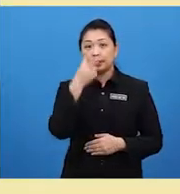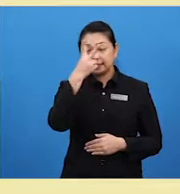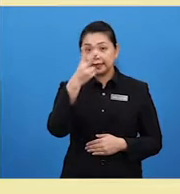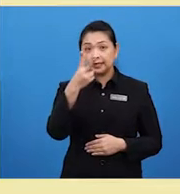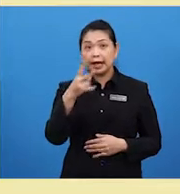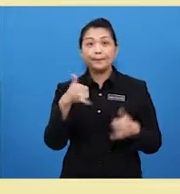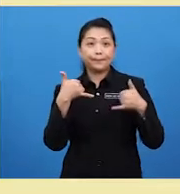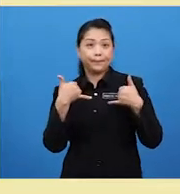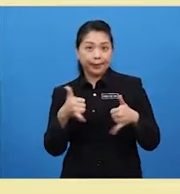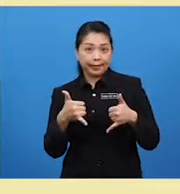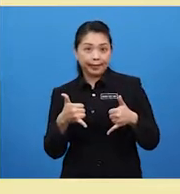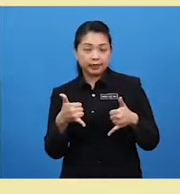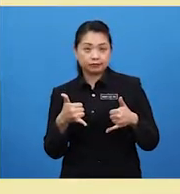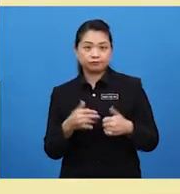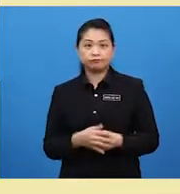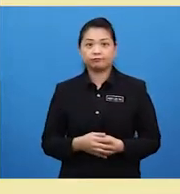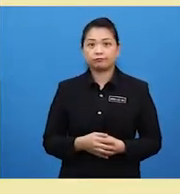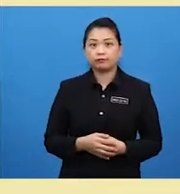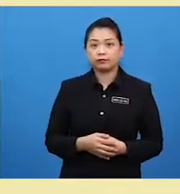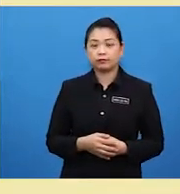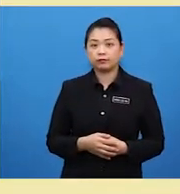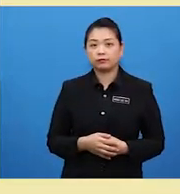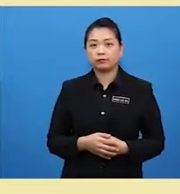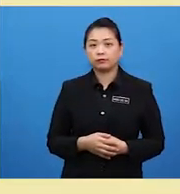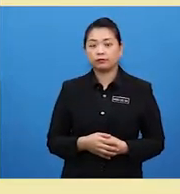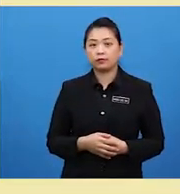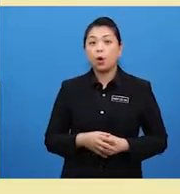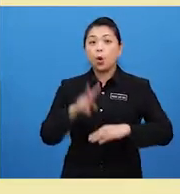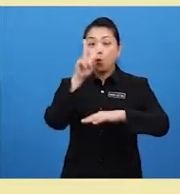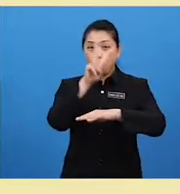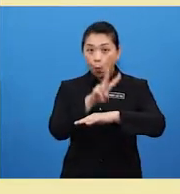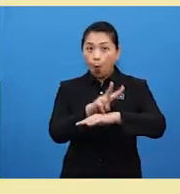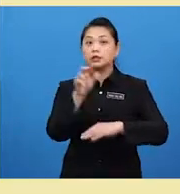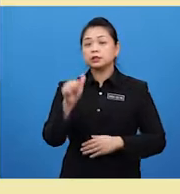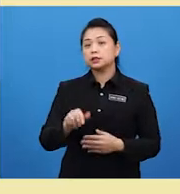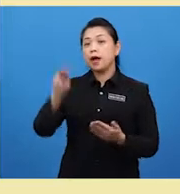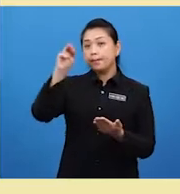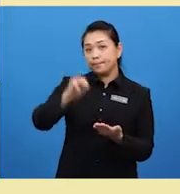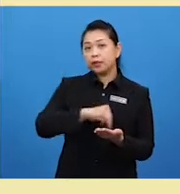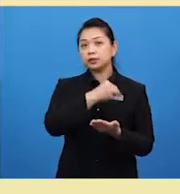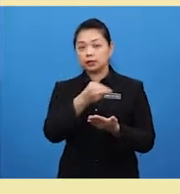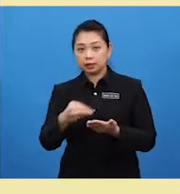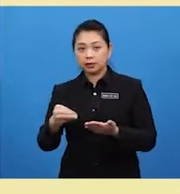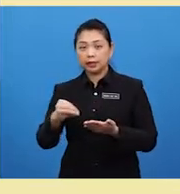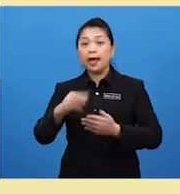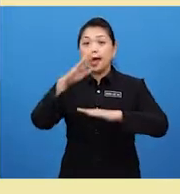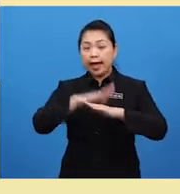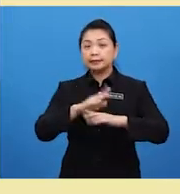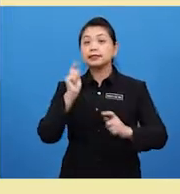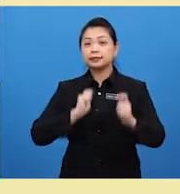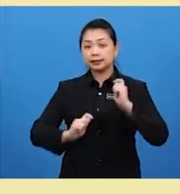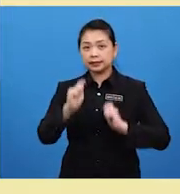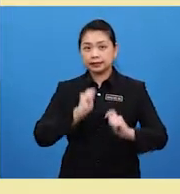watch a musical at the theatre. And